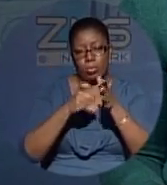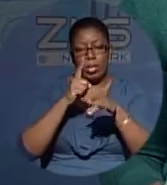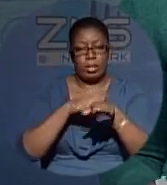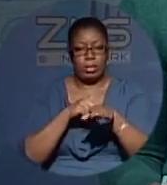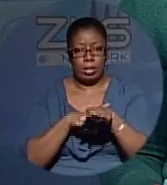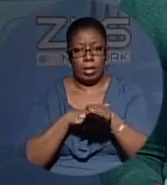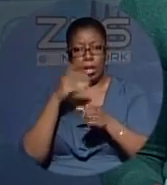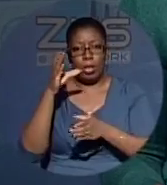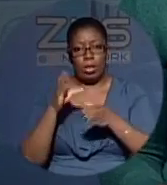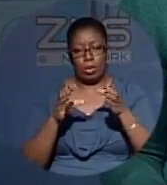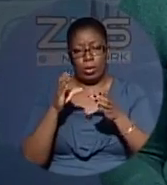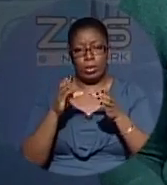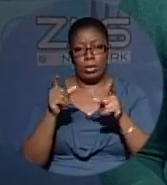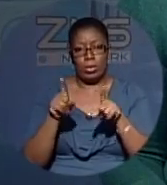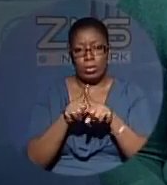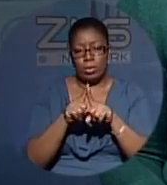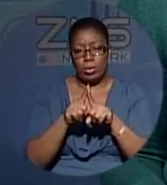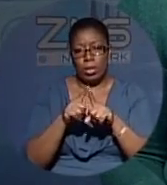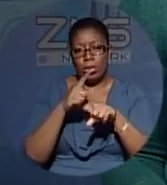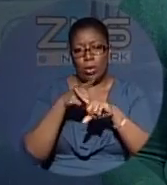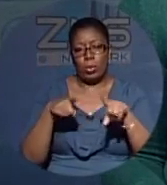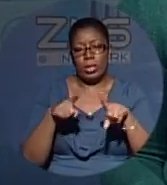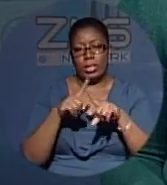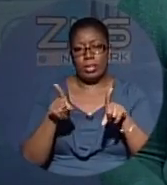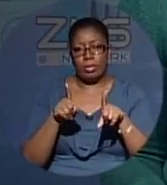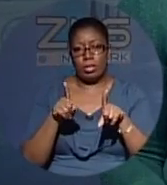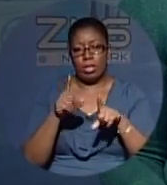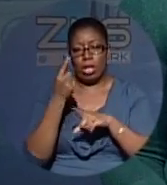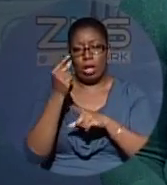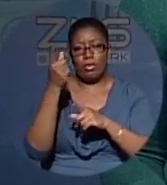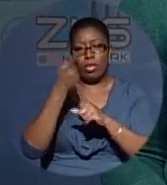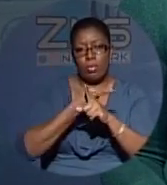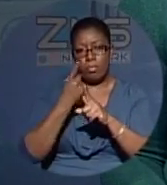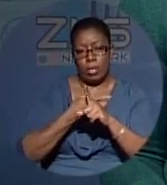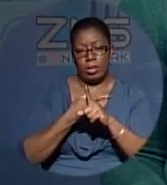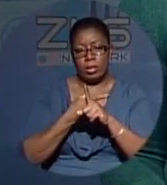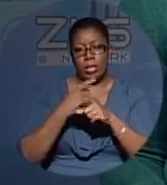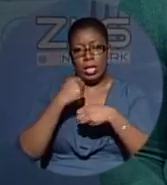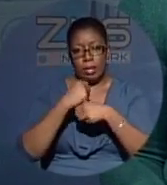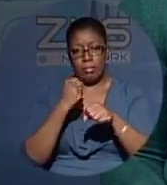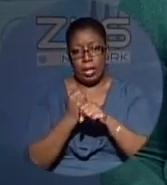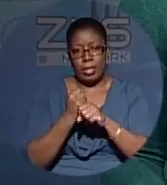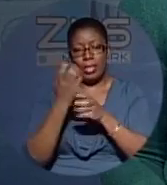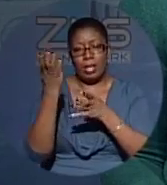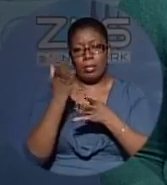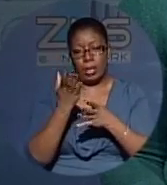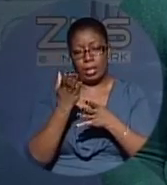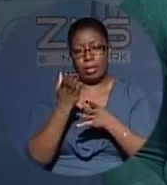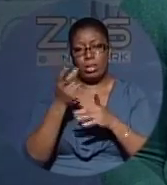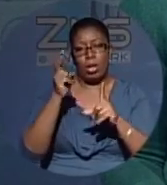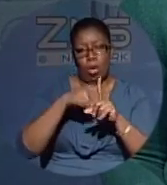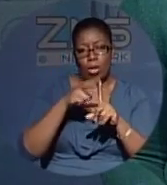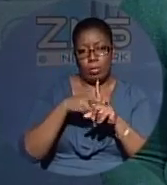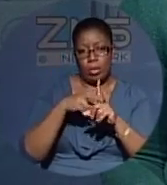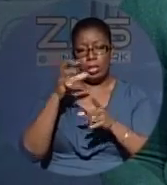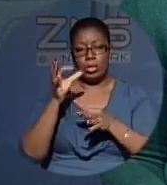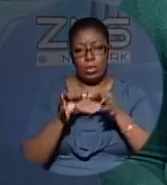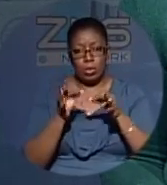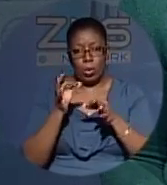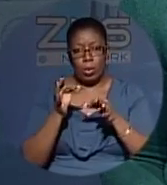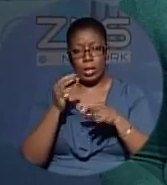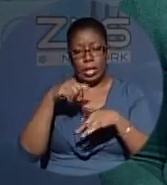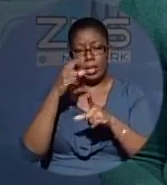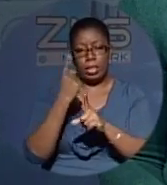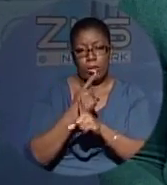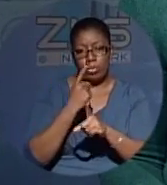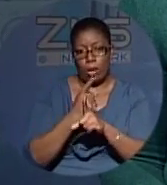appellate court also upheld. But what a difference a few months make. Today, the appeals court determined that the decision was made within the proper